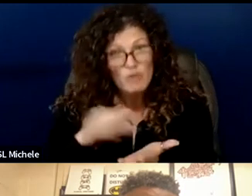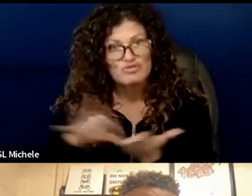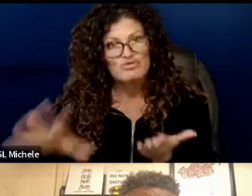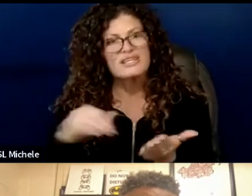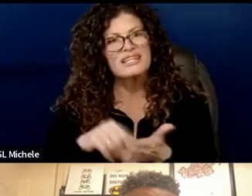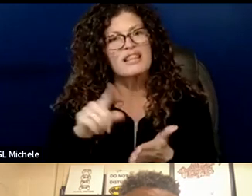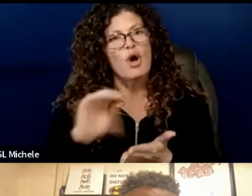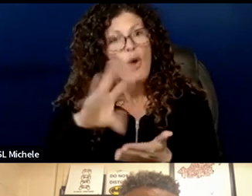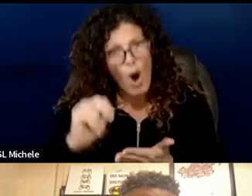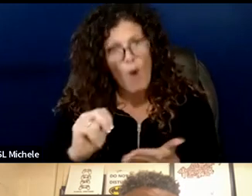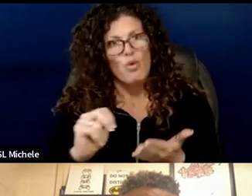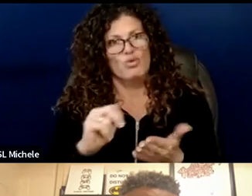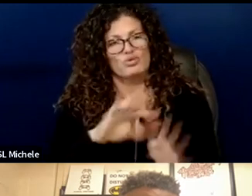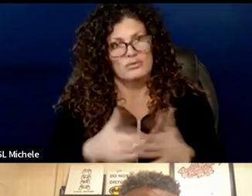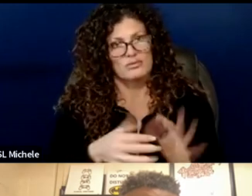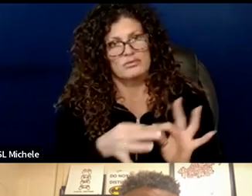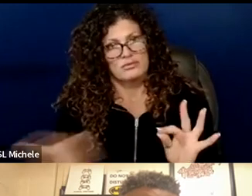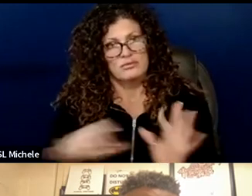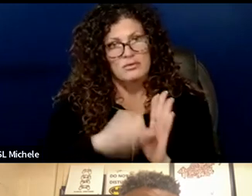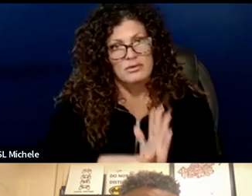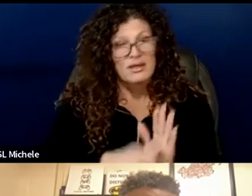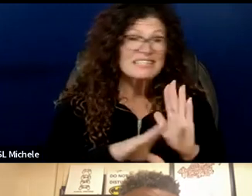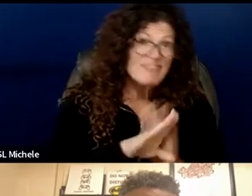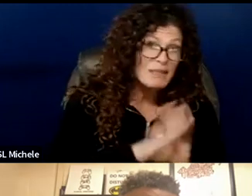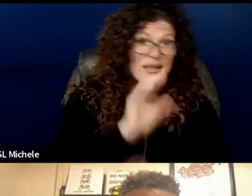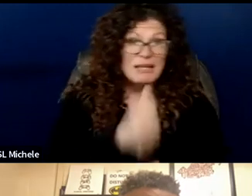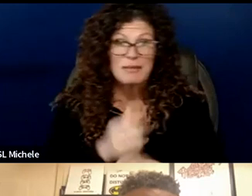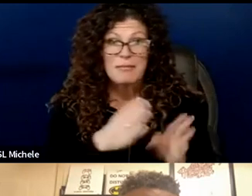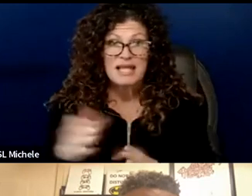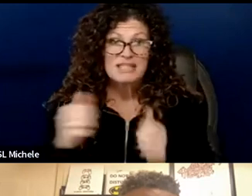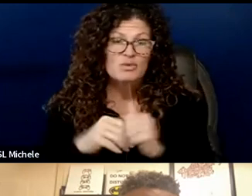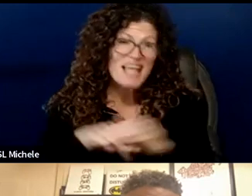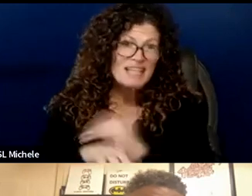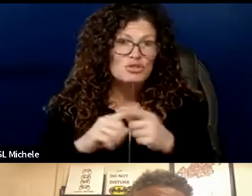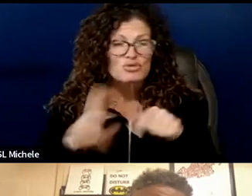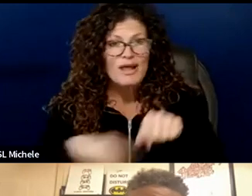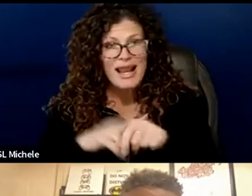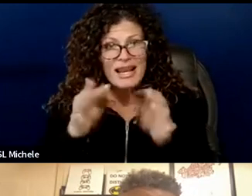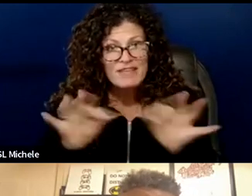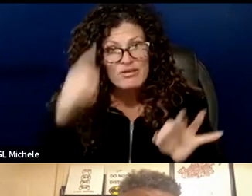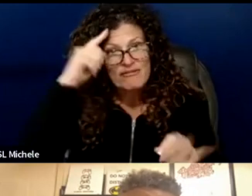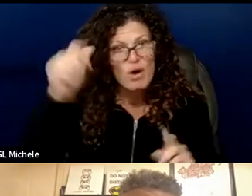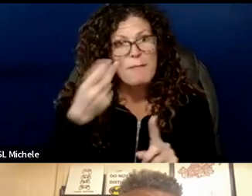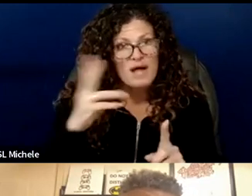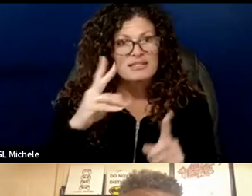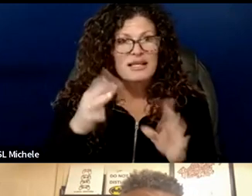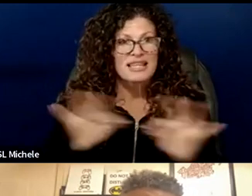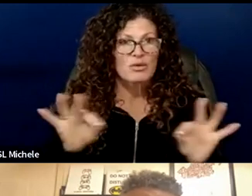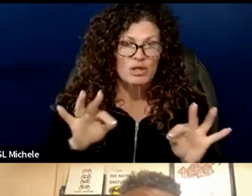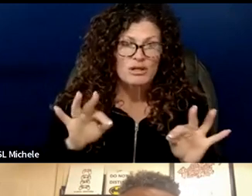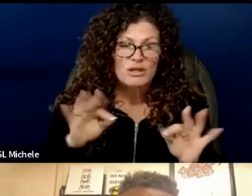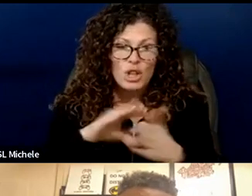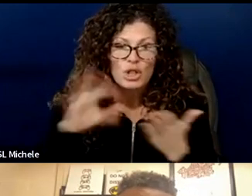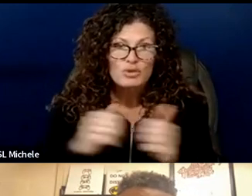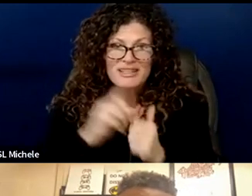their own bullet like developing and implementing plans with access to native language for multilingual learners with disabilities i